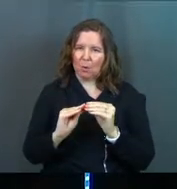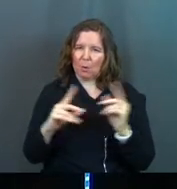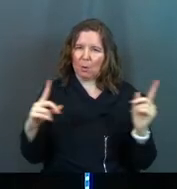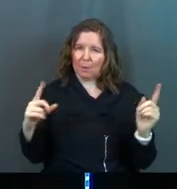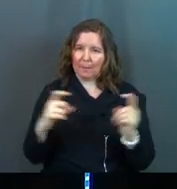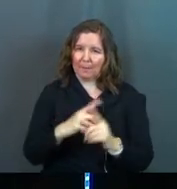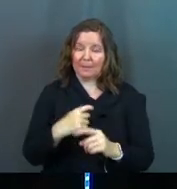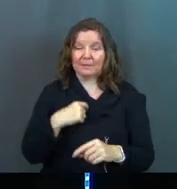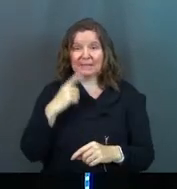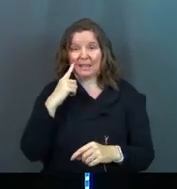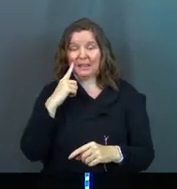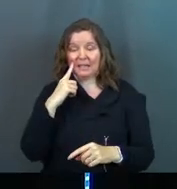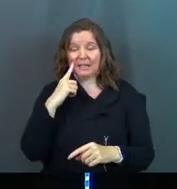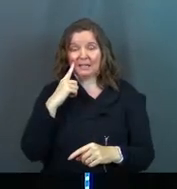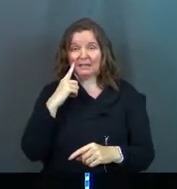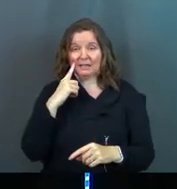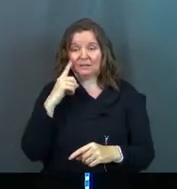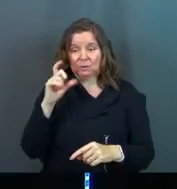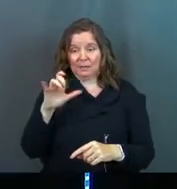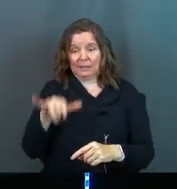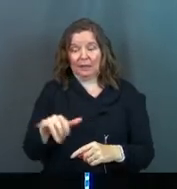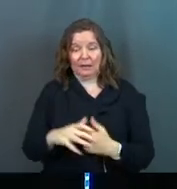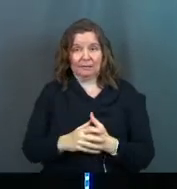complex because I think the sanity is there.